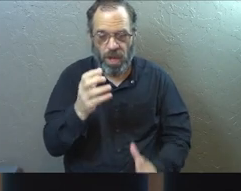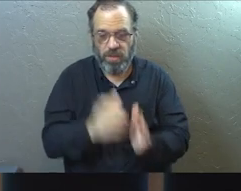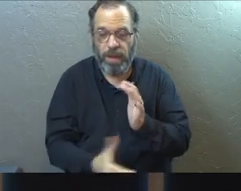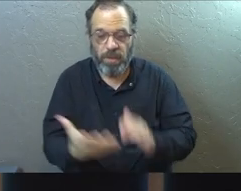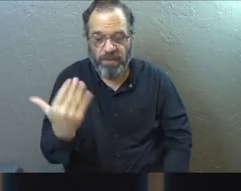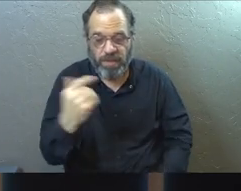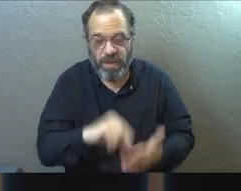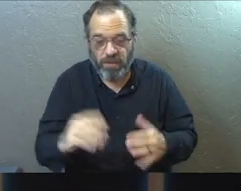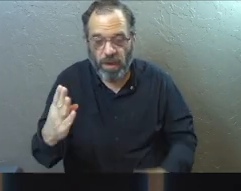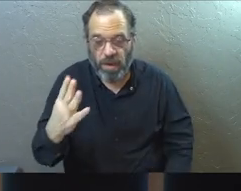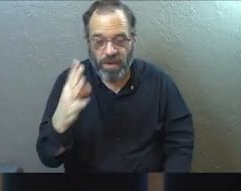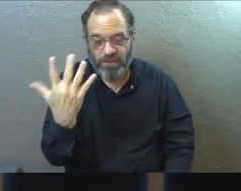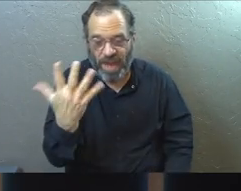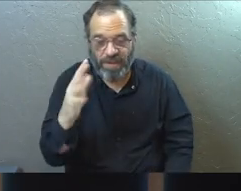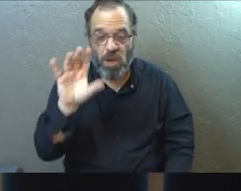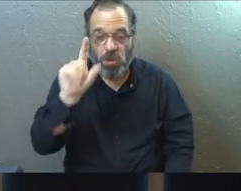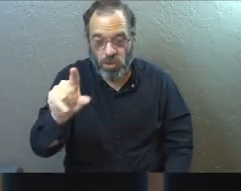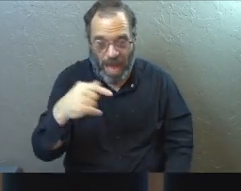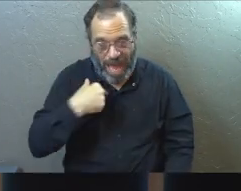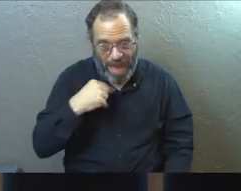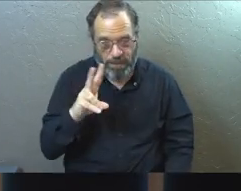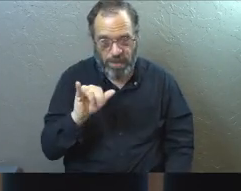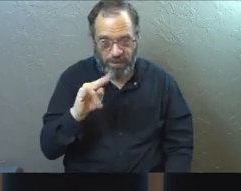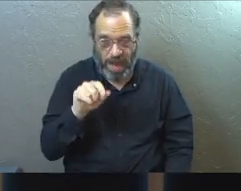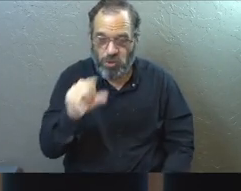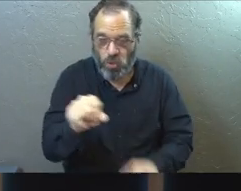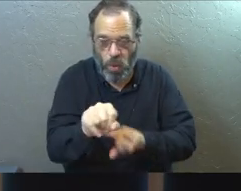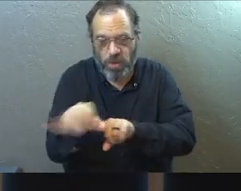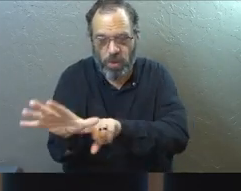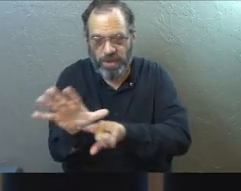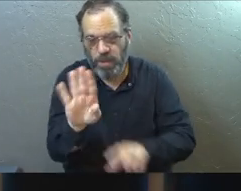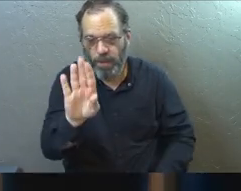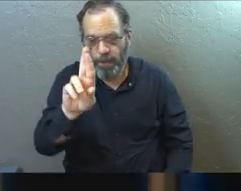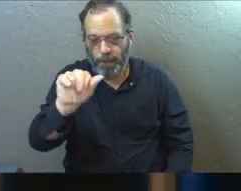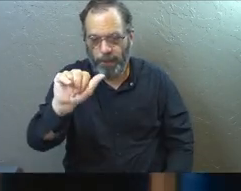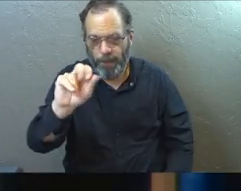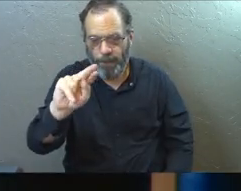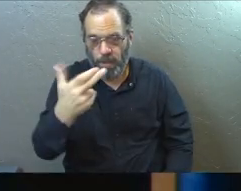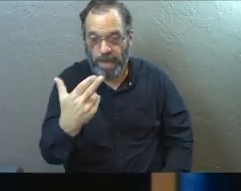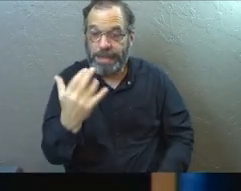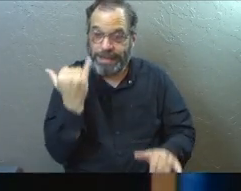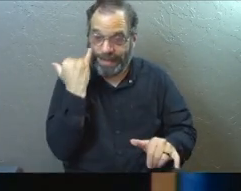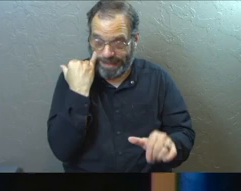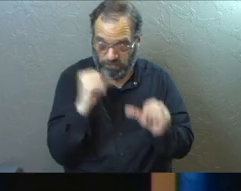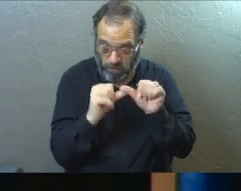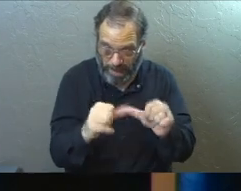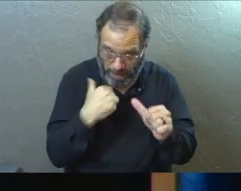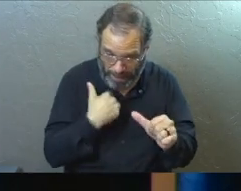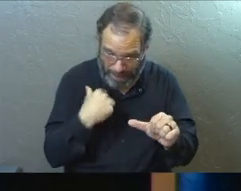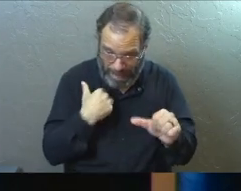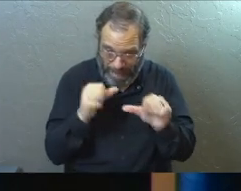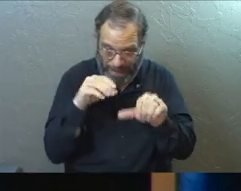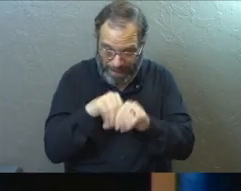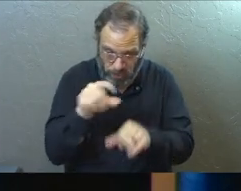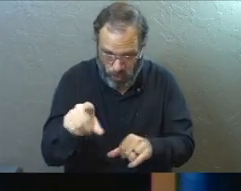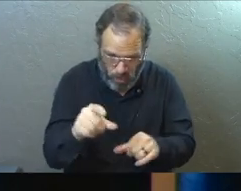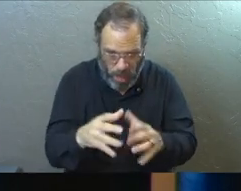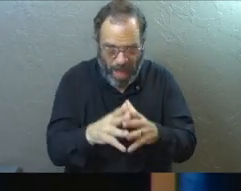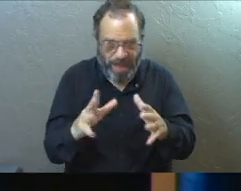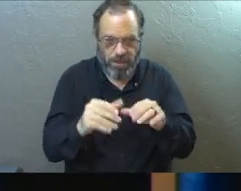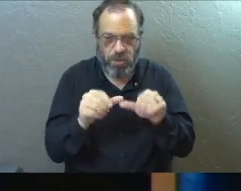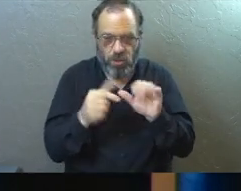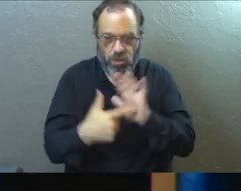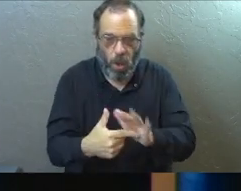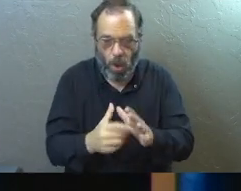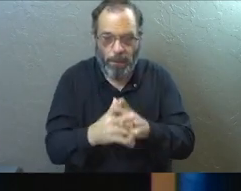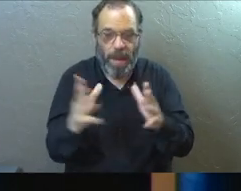verse 5, I am the vine, you are the branches. This is Jesus talking. If you remain in me and I in you, you will bear much